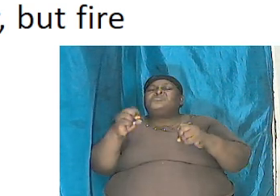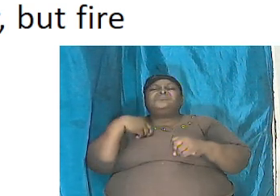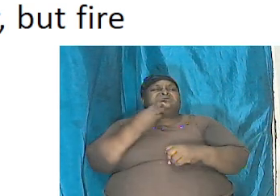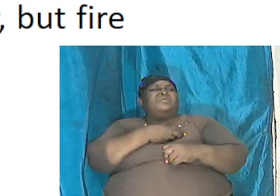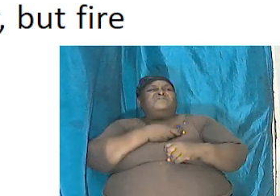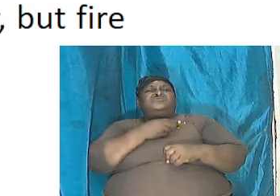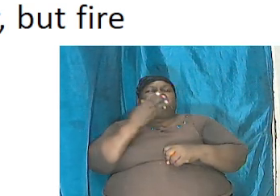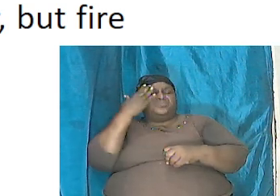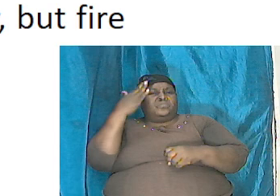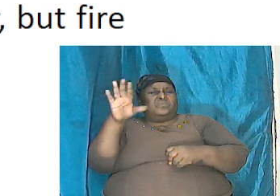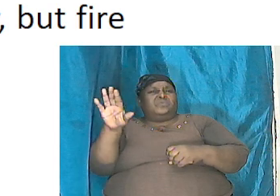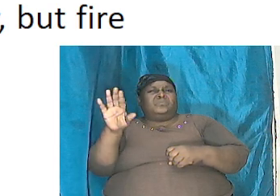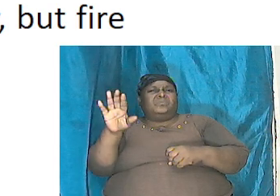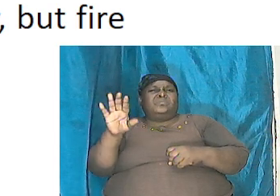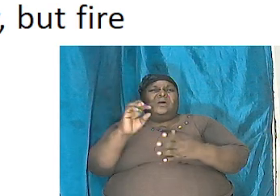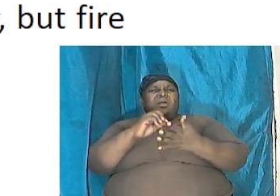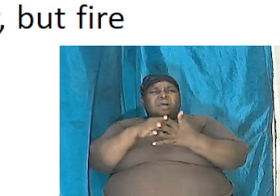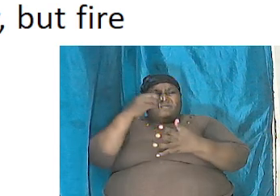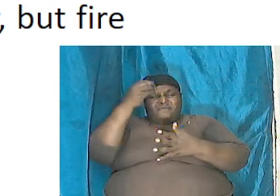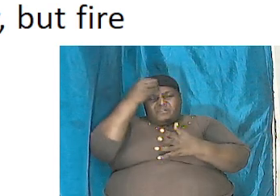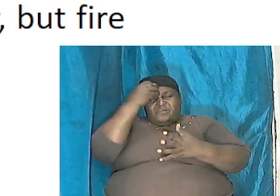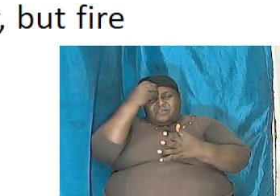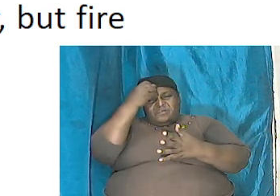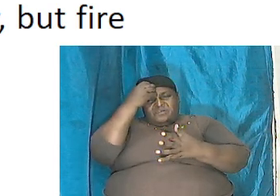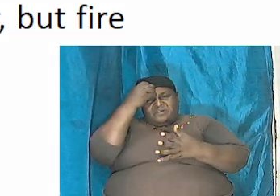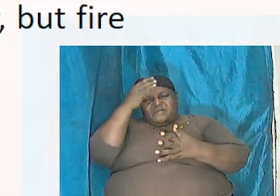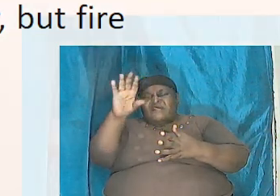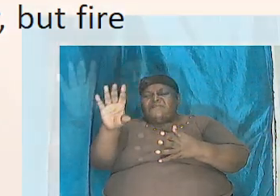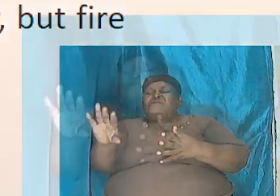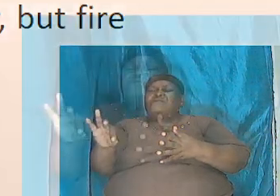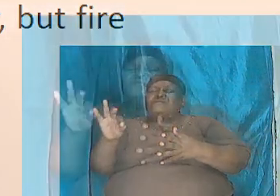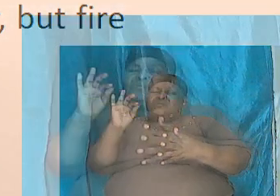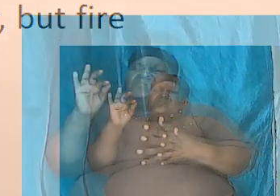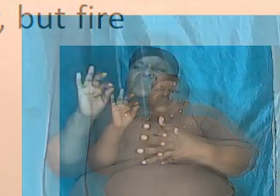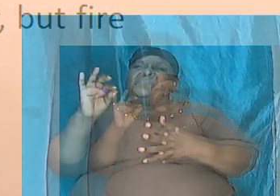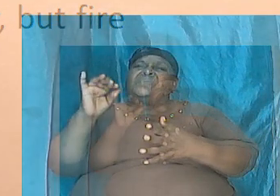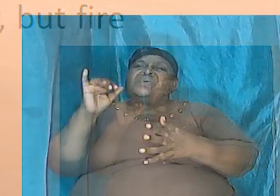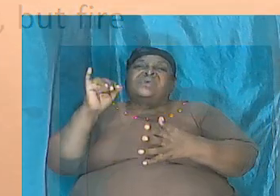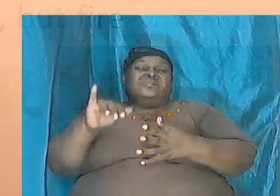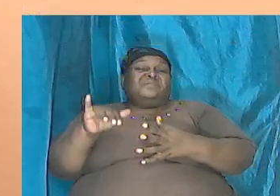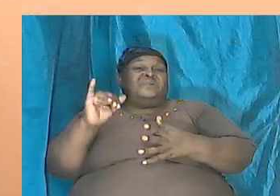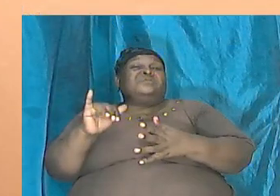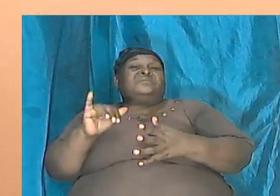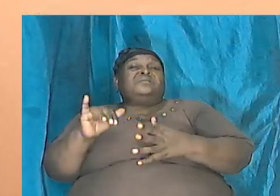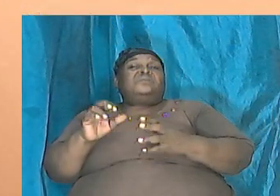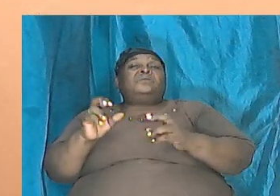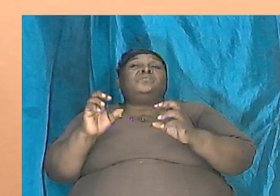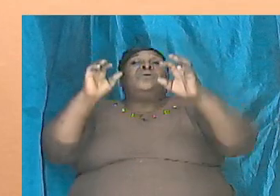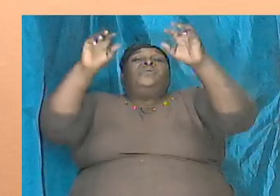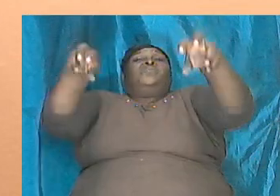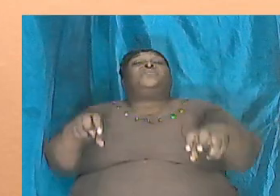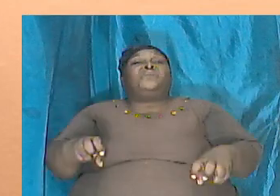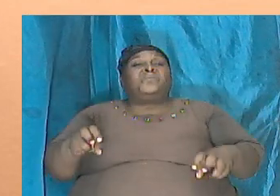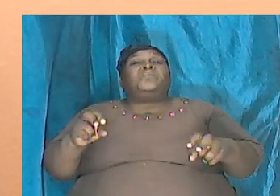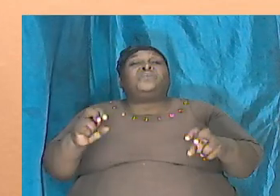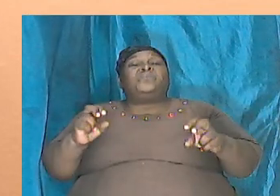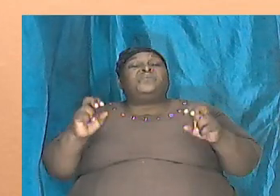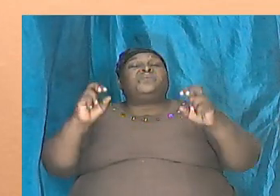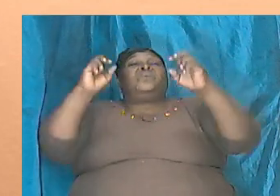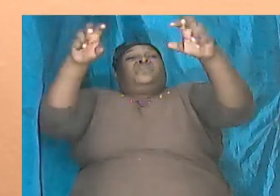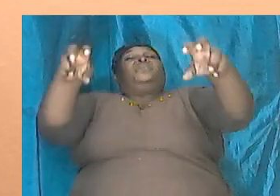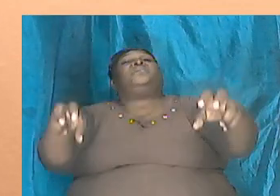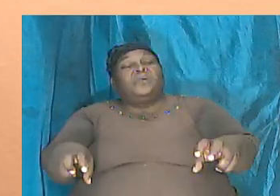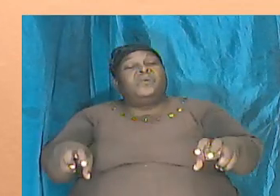but I've learned I have found out that a kangaroo when it is